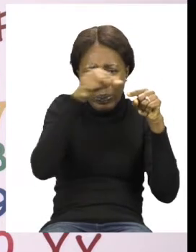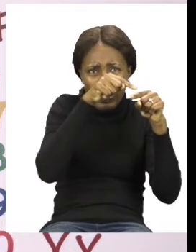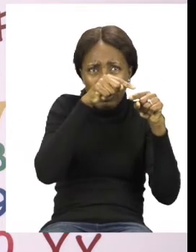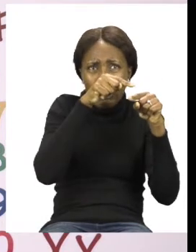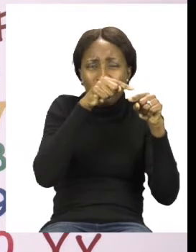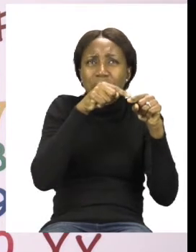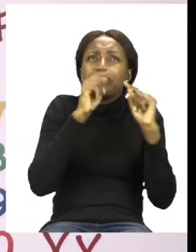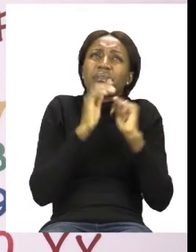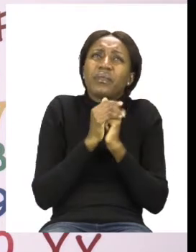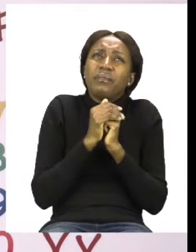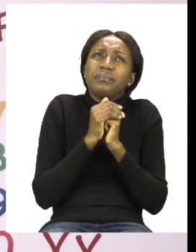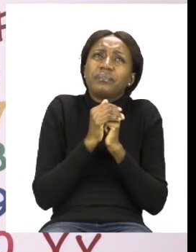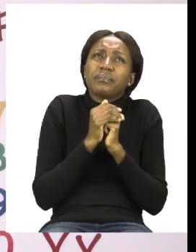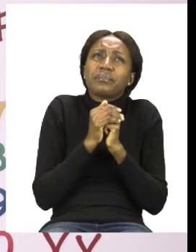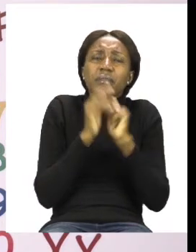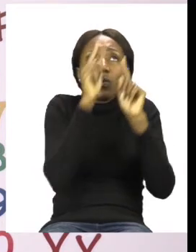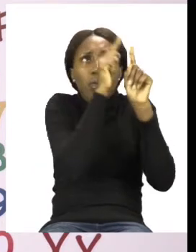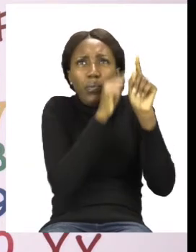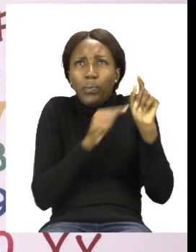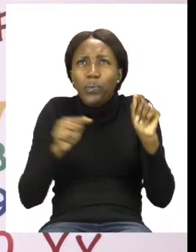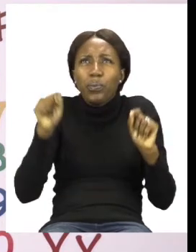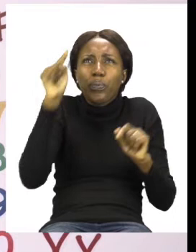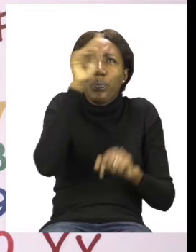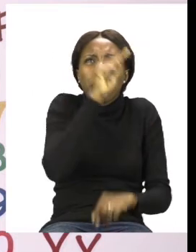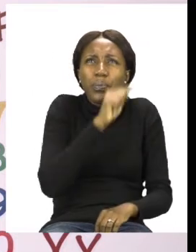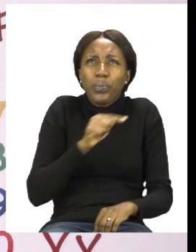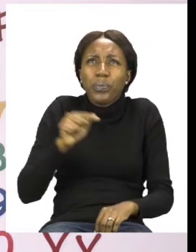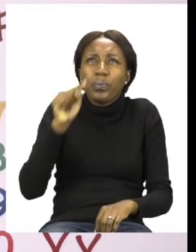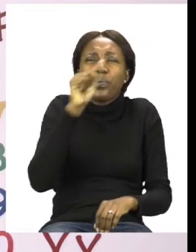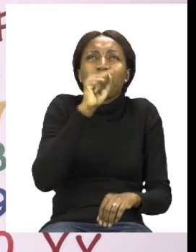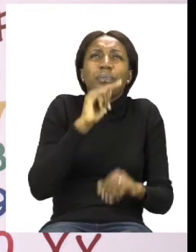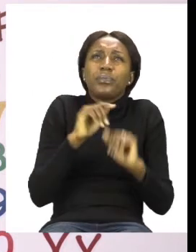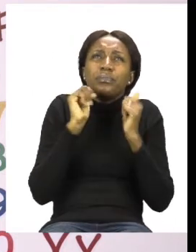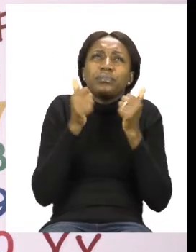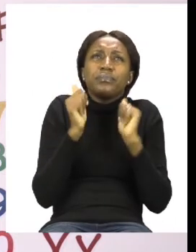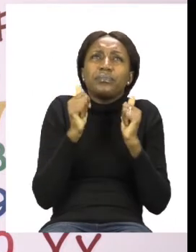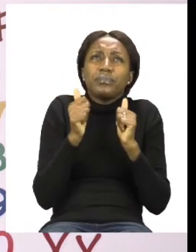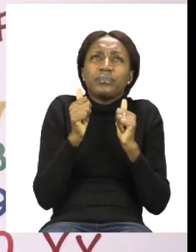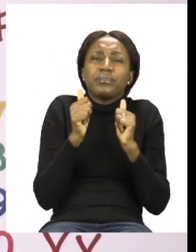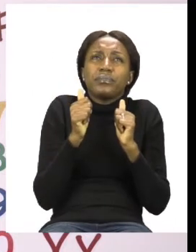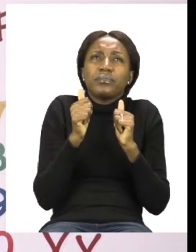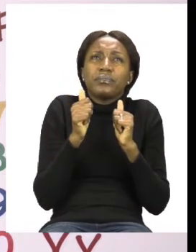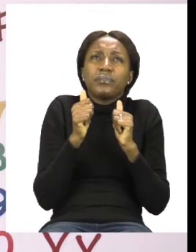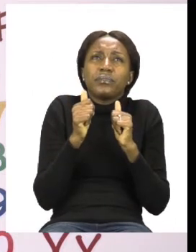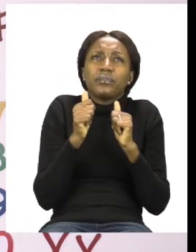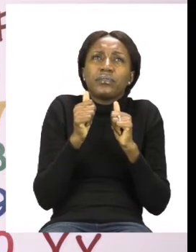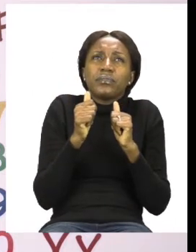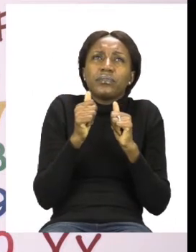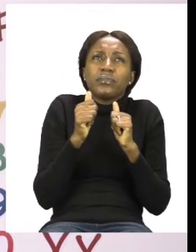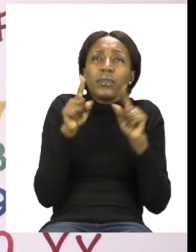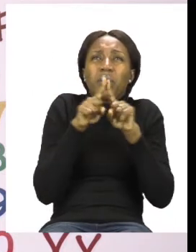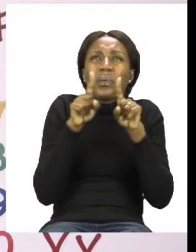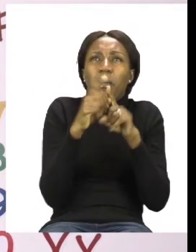Everyone let's say sphere. Well done! Now as you can see the sphere is like a